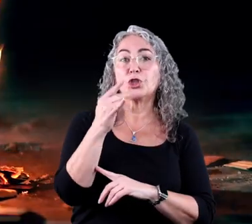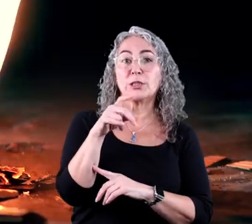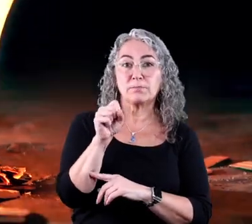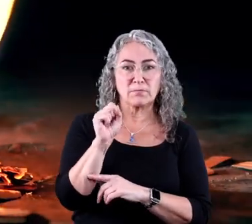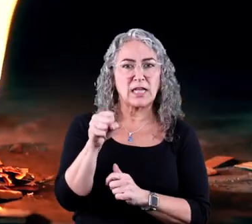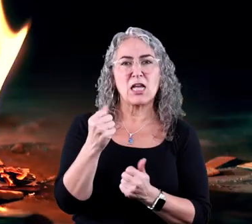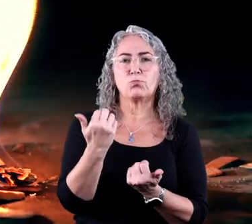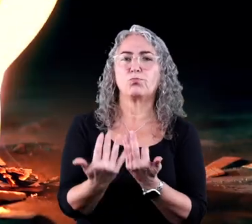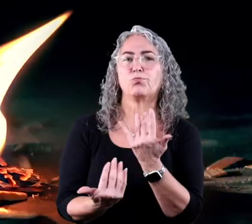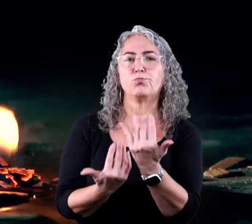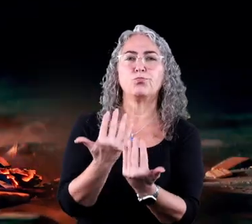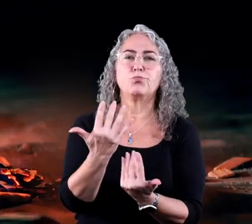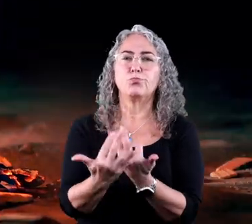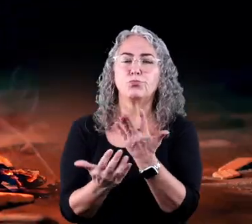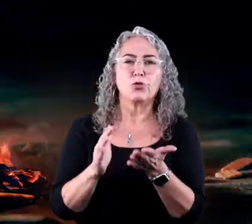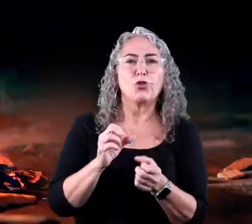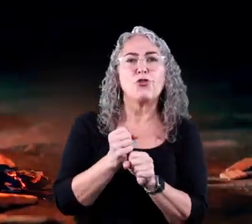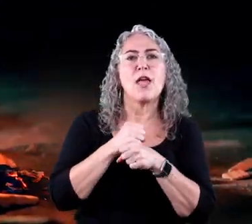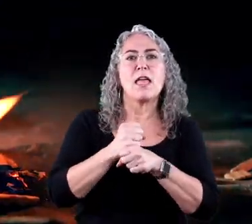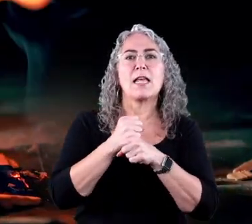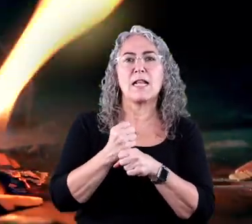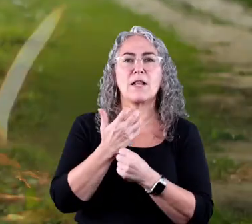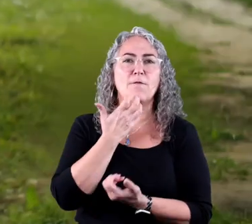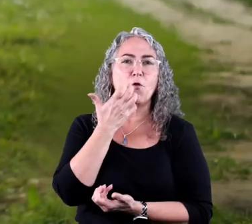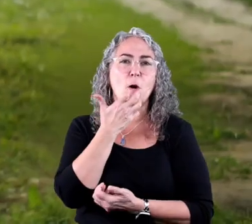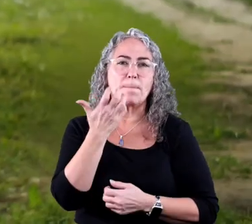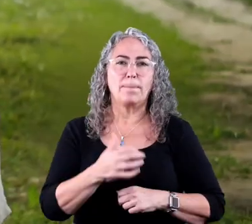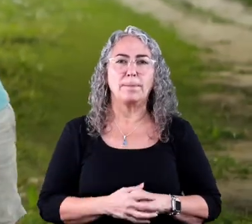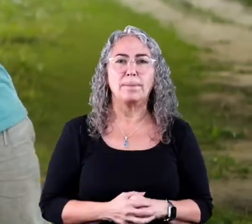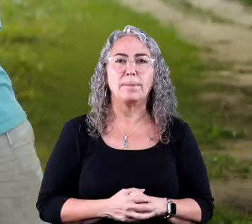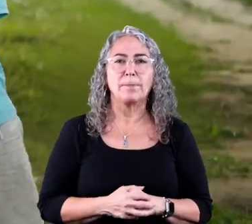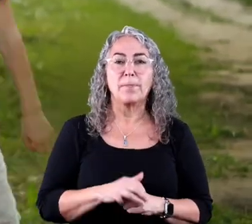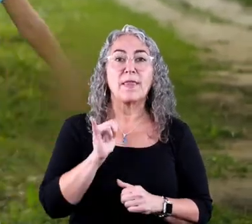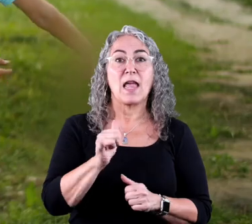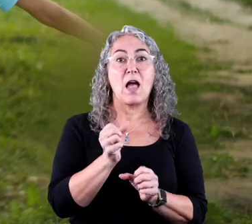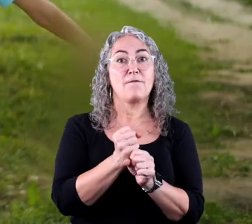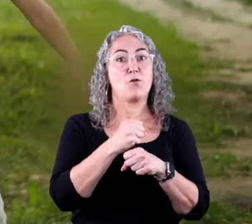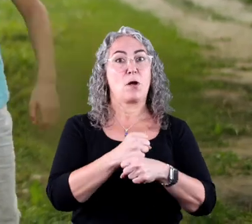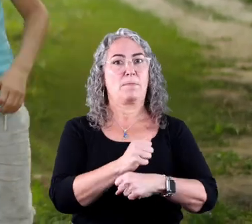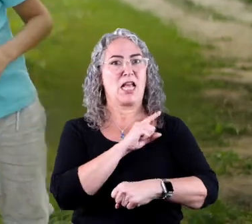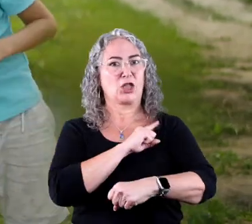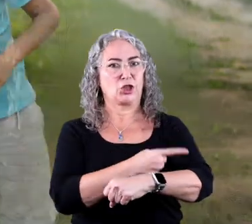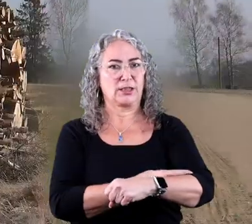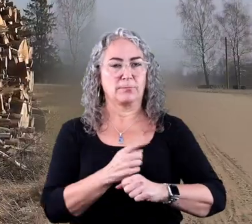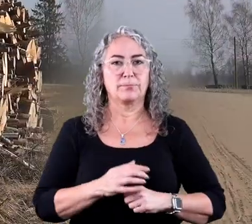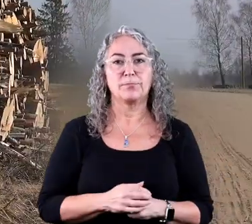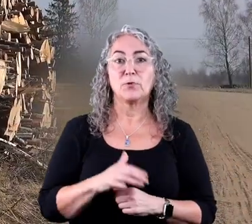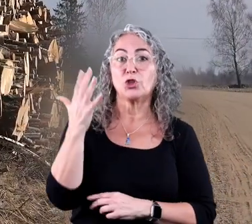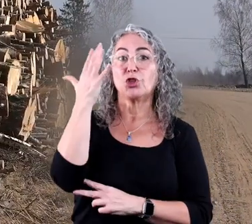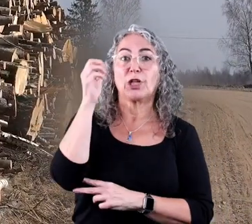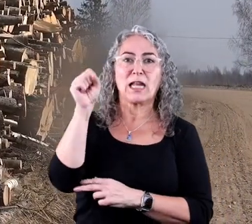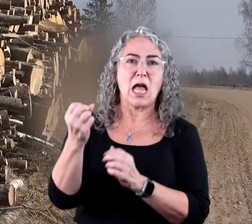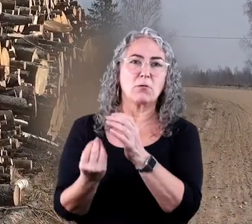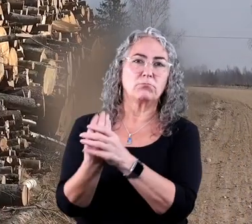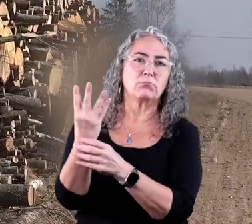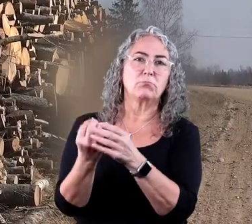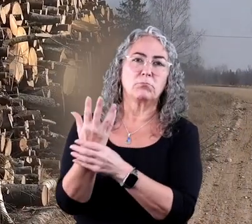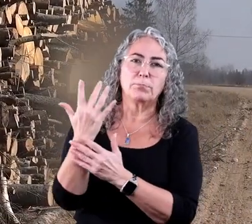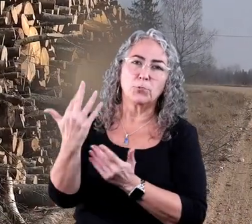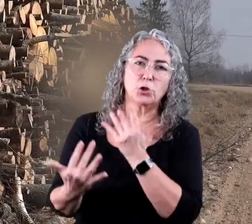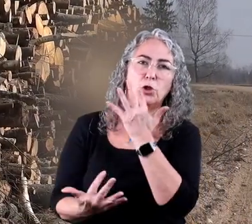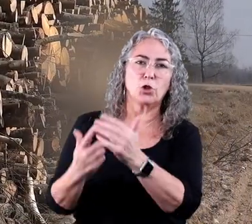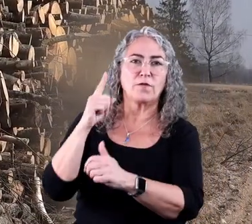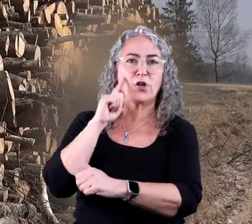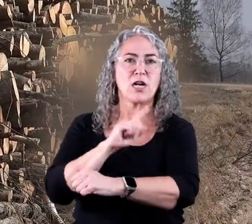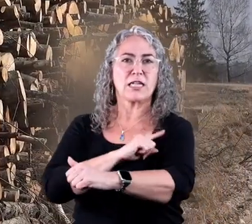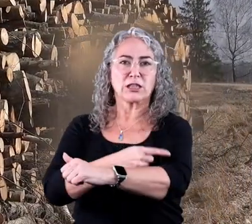used as biofuel and can be burned to create heat, which is a form of energy. A tree can be specifically grown and then